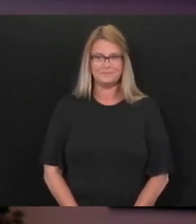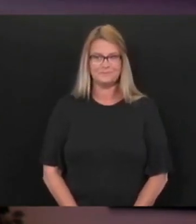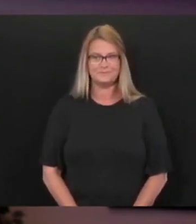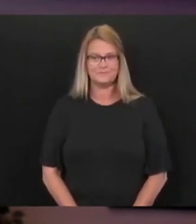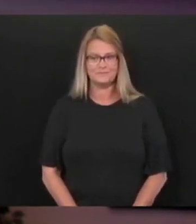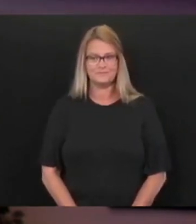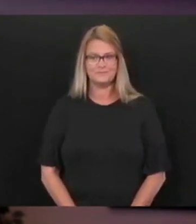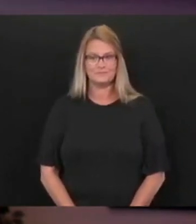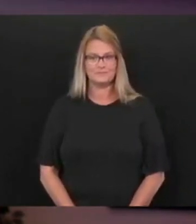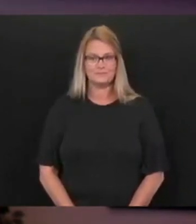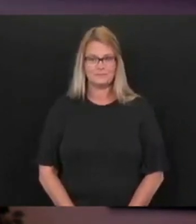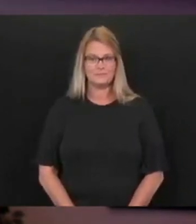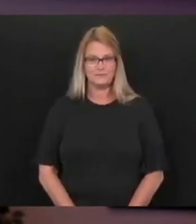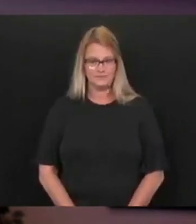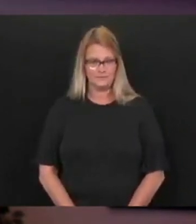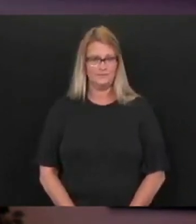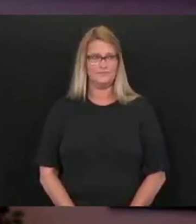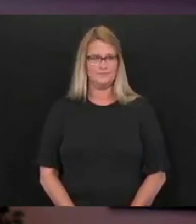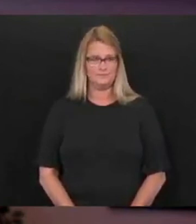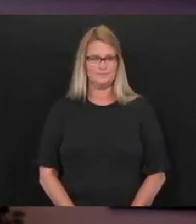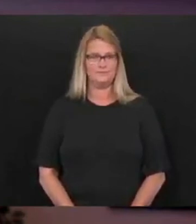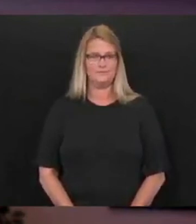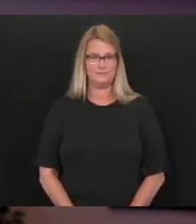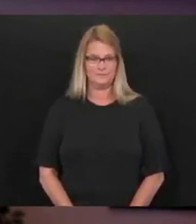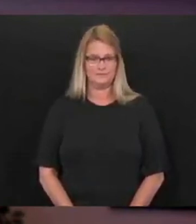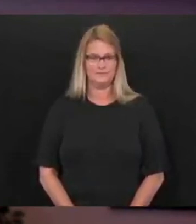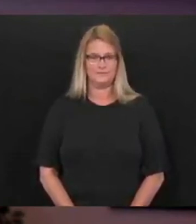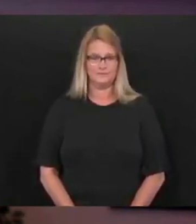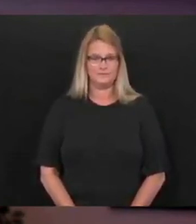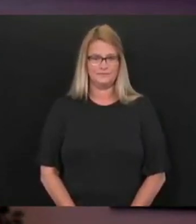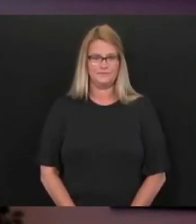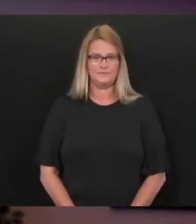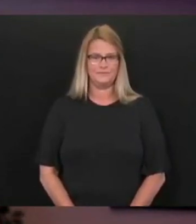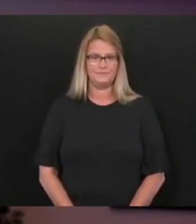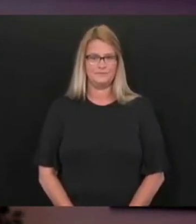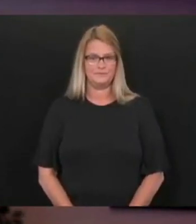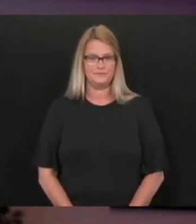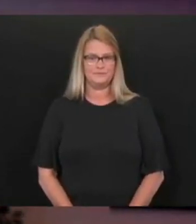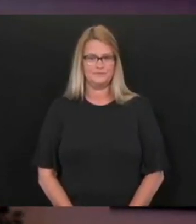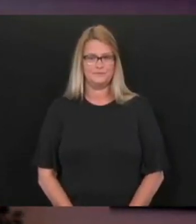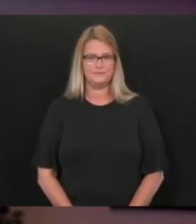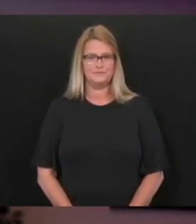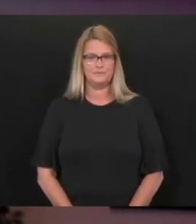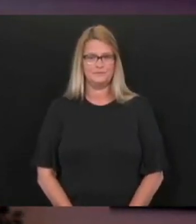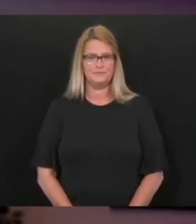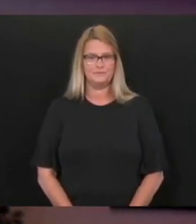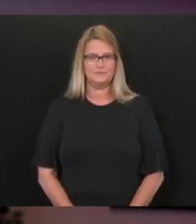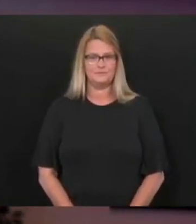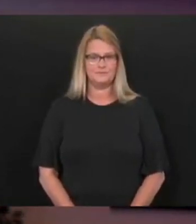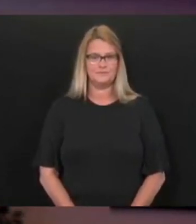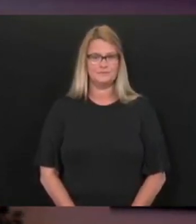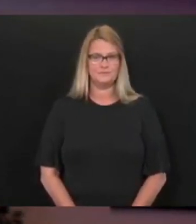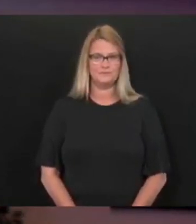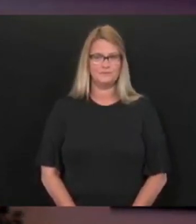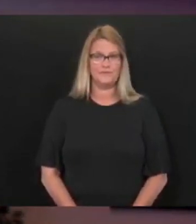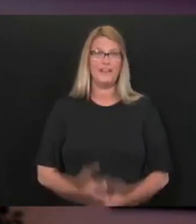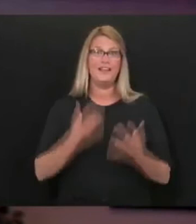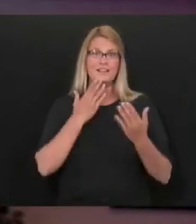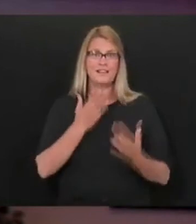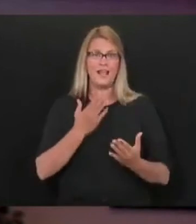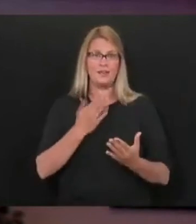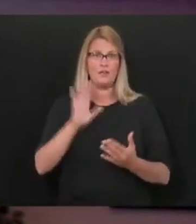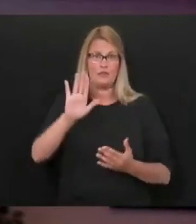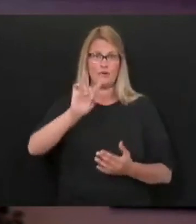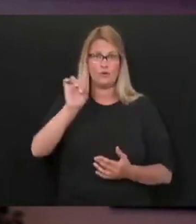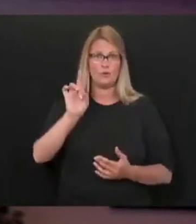You know, you want to start? You want me to? Go ahead, Clay. Okay. So, thank you for the question, Mark. Of course, we are